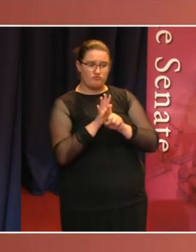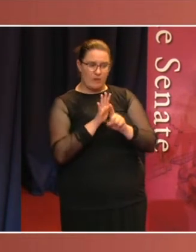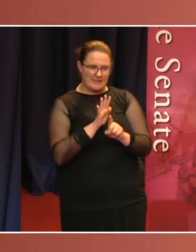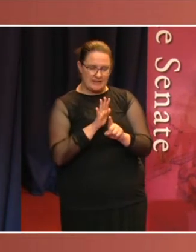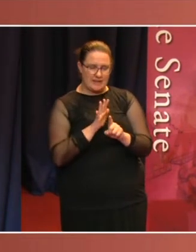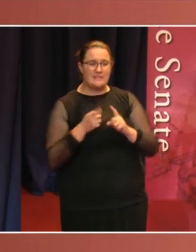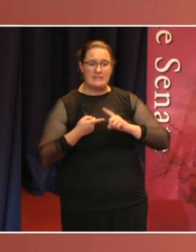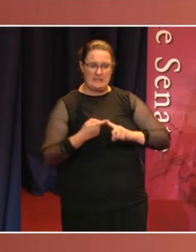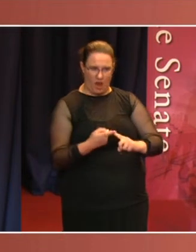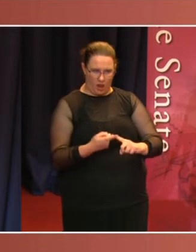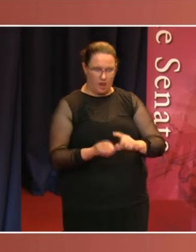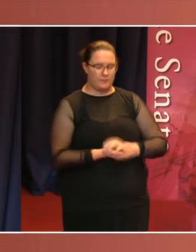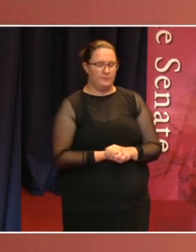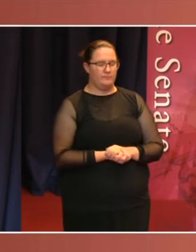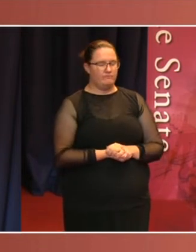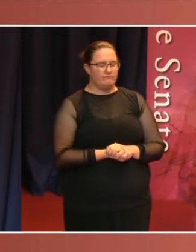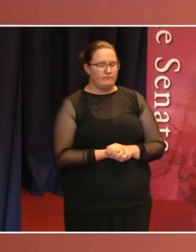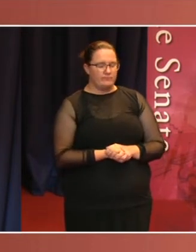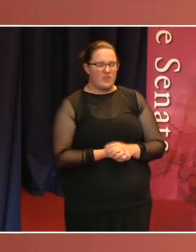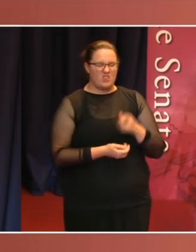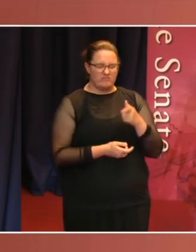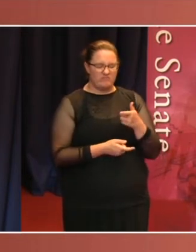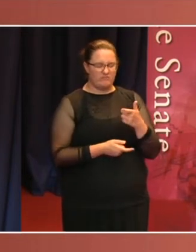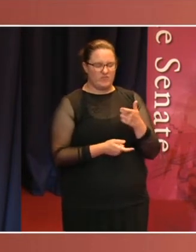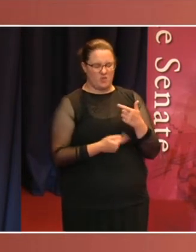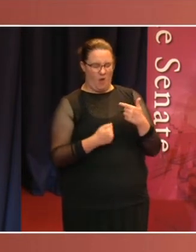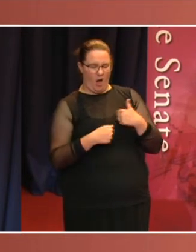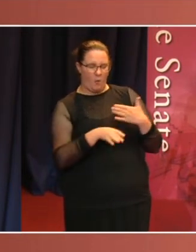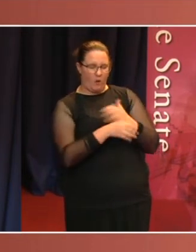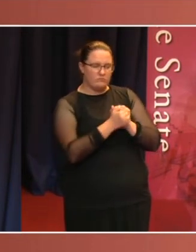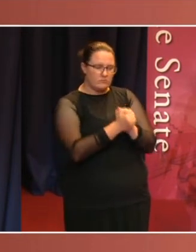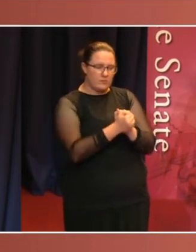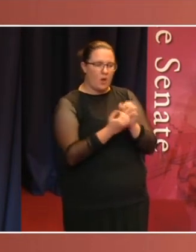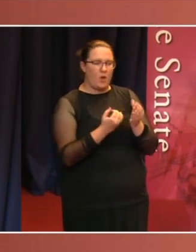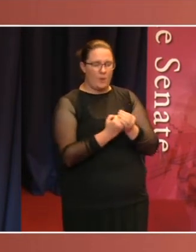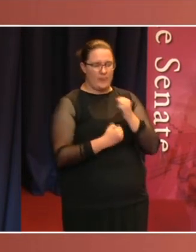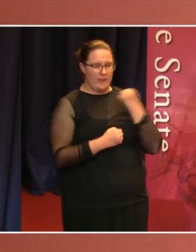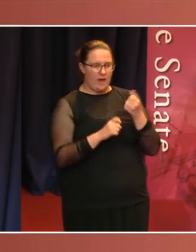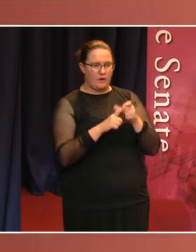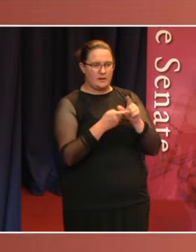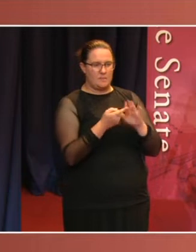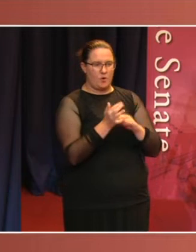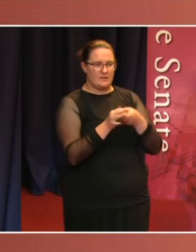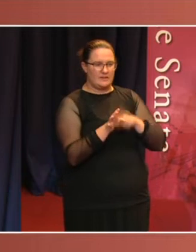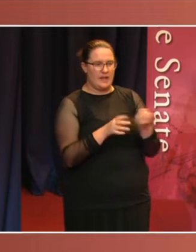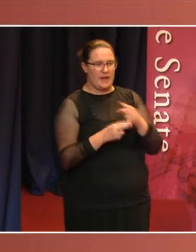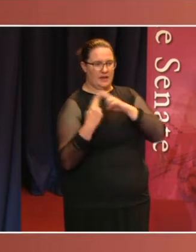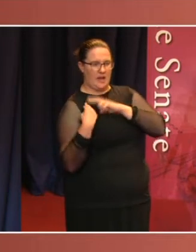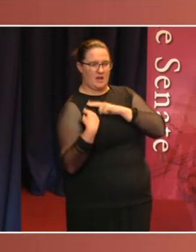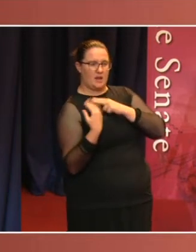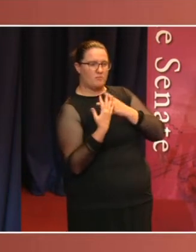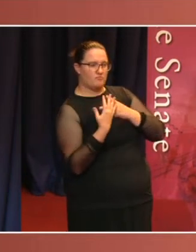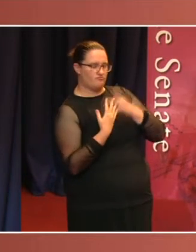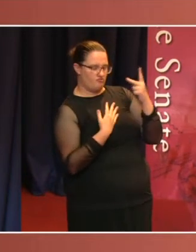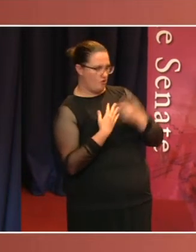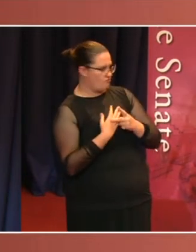representatives still, a collaboration between myself and our democracy and accountability program head Bill Brown, who you'll